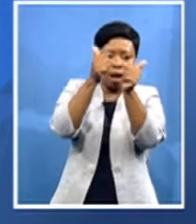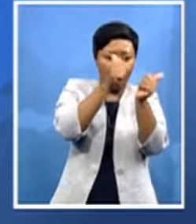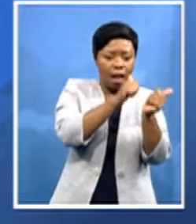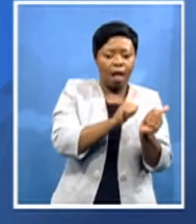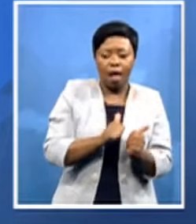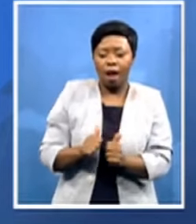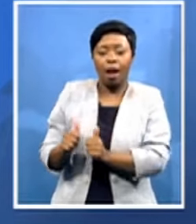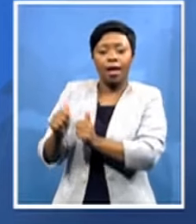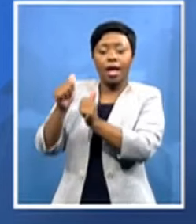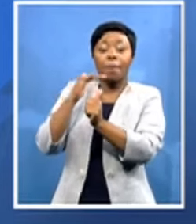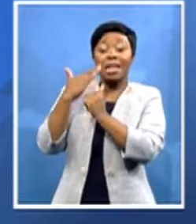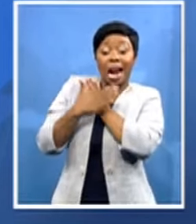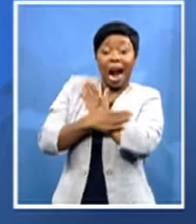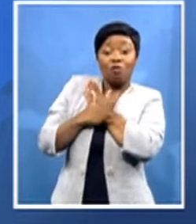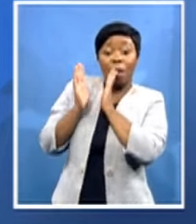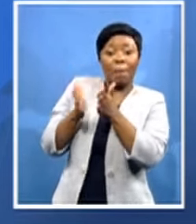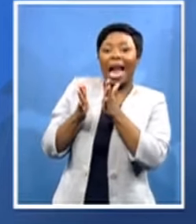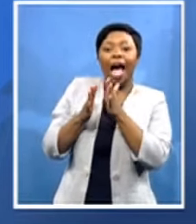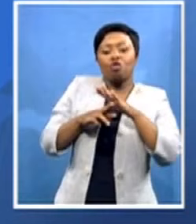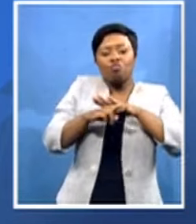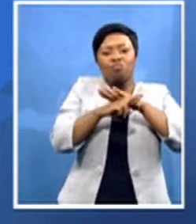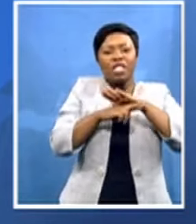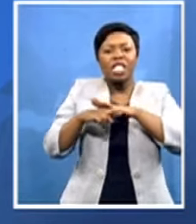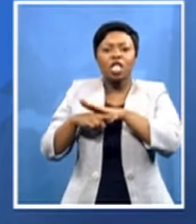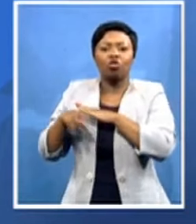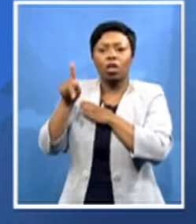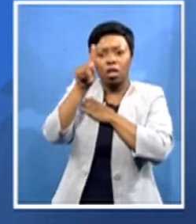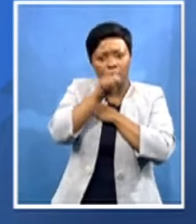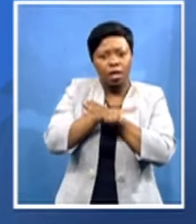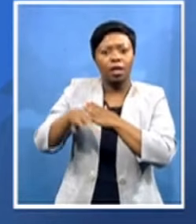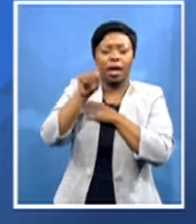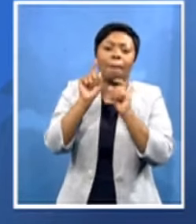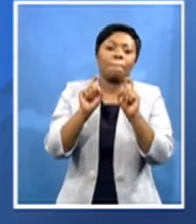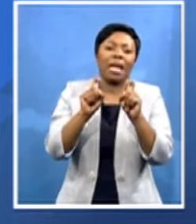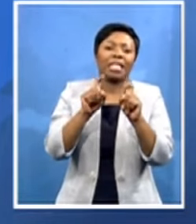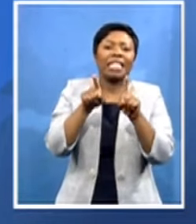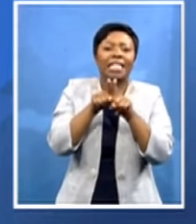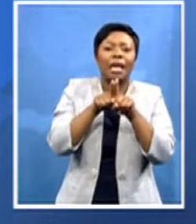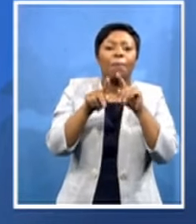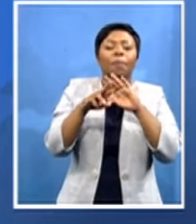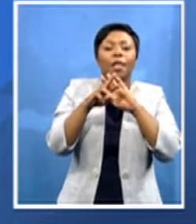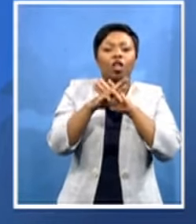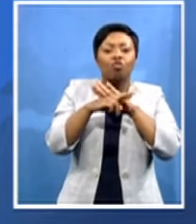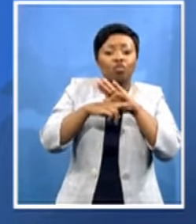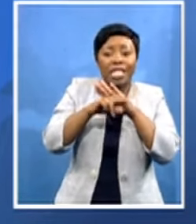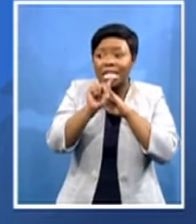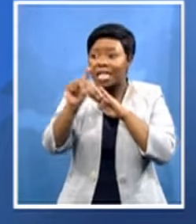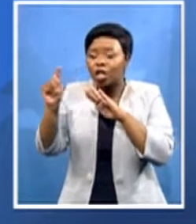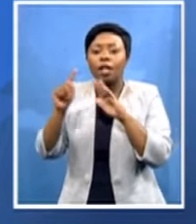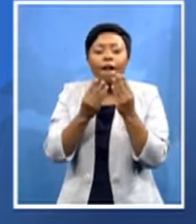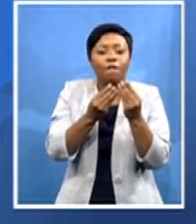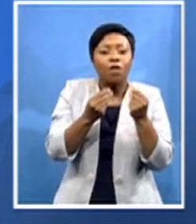so that even those regions with very few countries as compared to big regions like